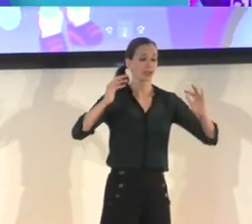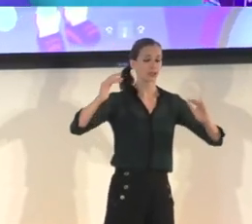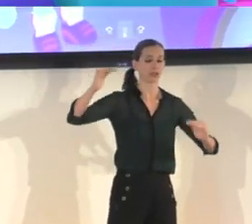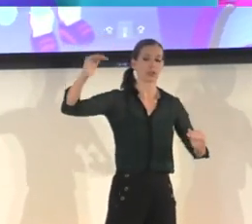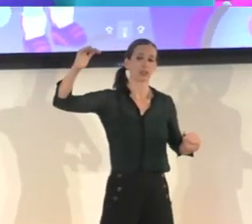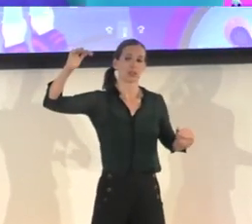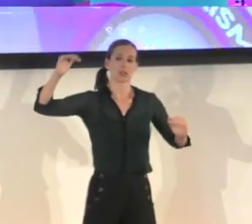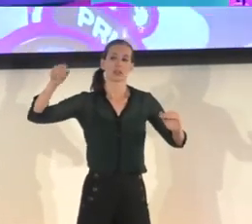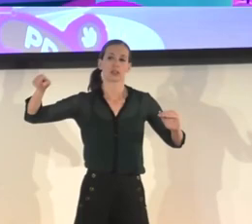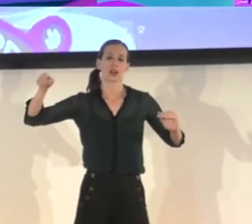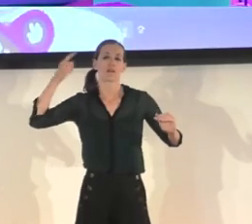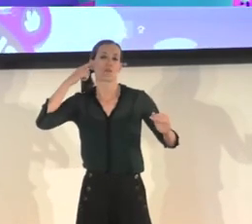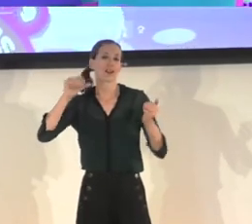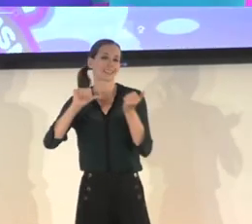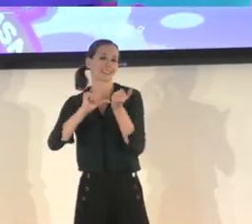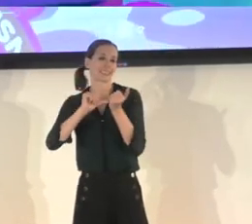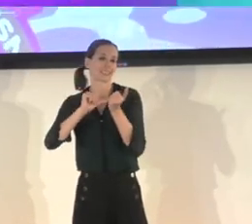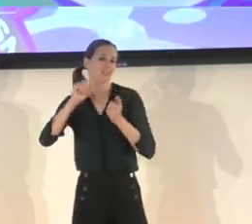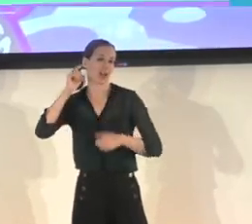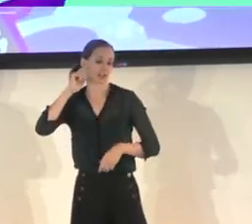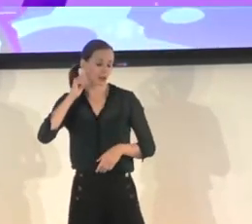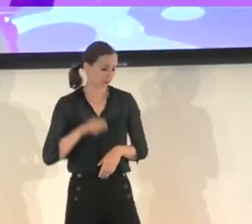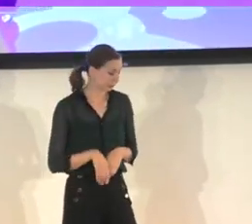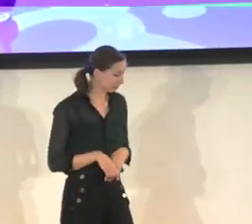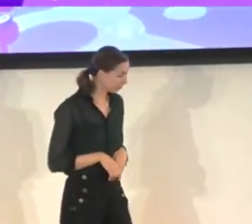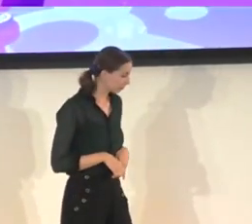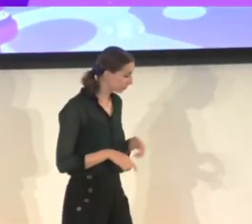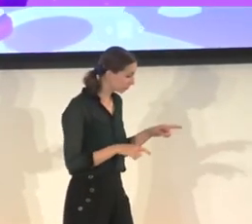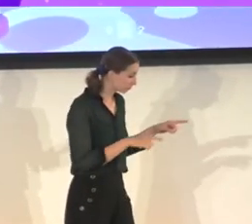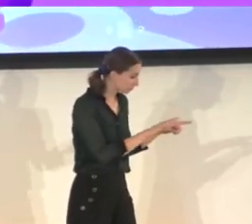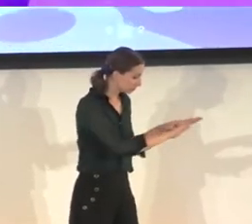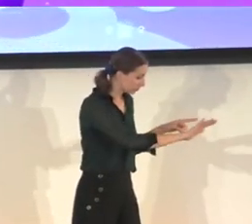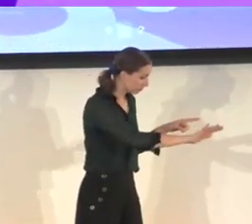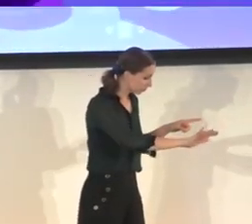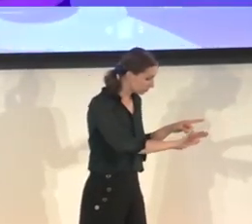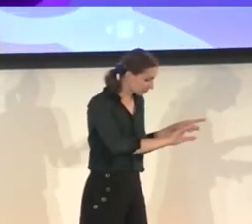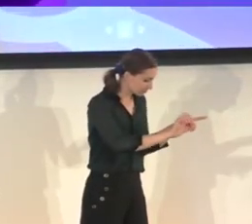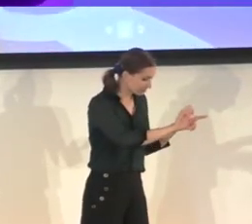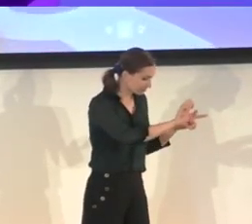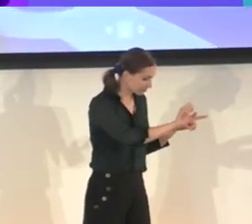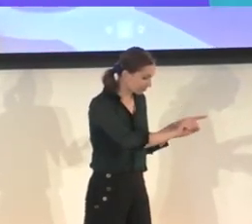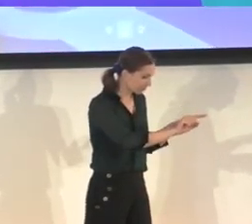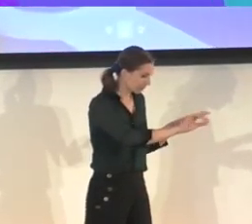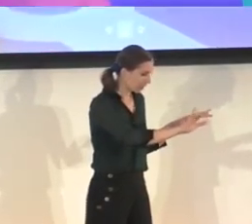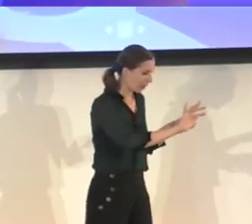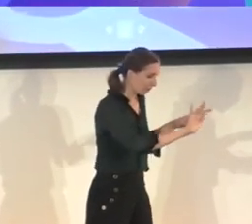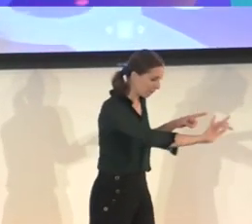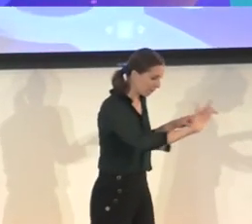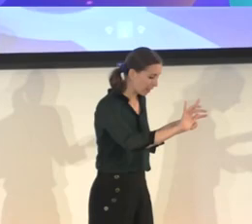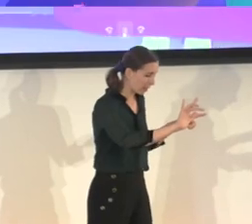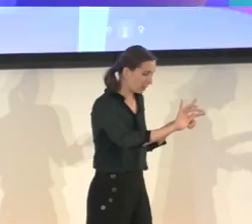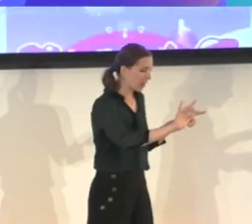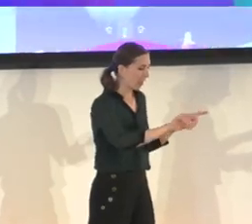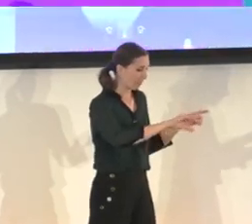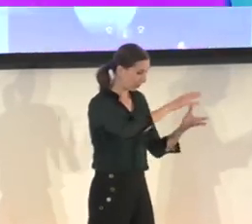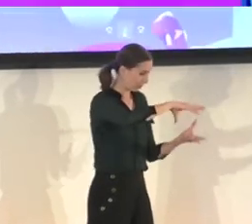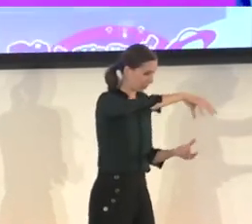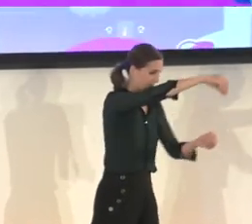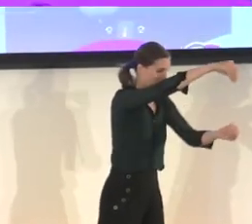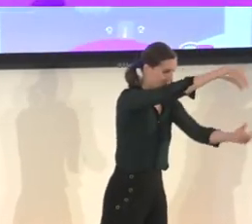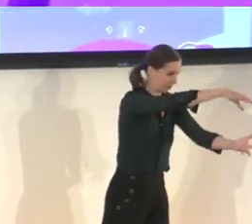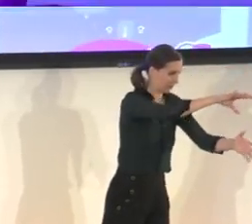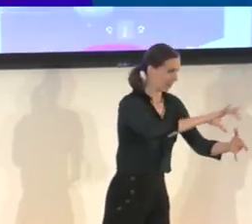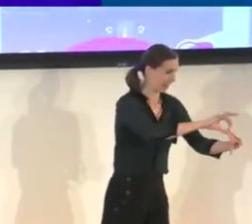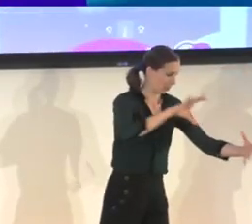teleport to. Then let go of the thumbstick to teleport. With teleportation descriptions, players can now hear the names of locations in order to make an informed